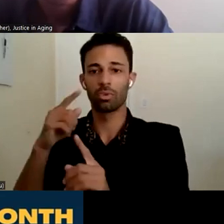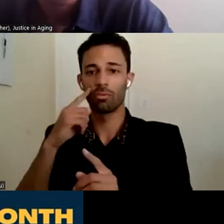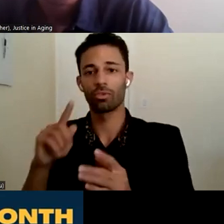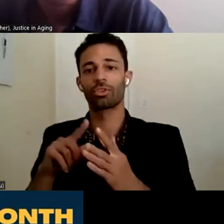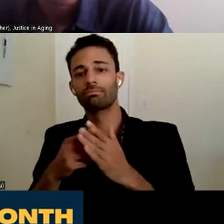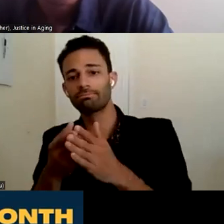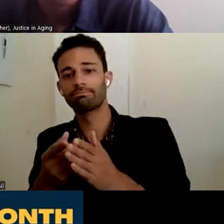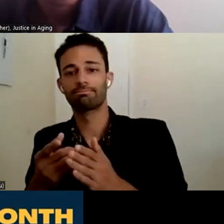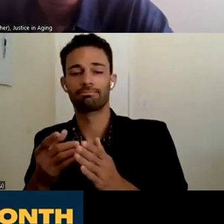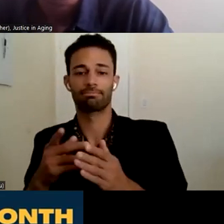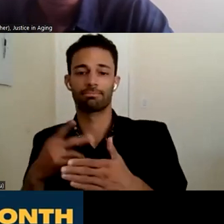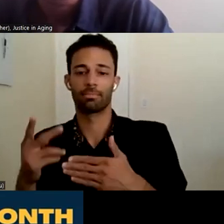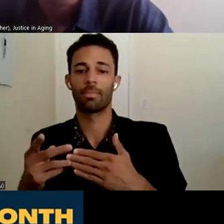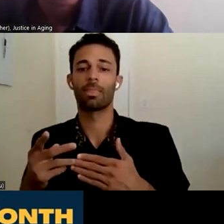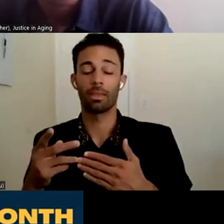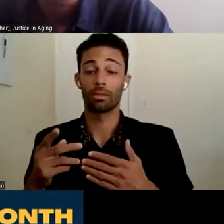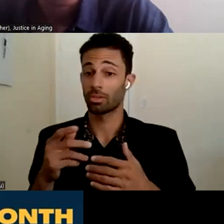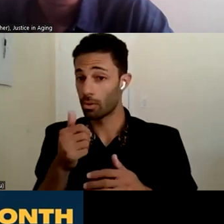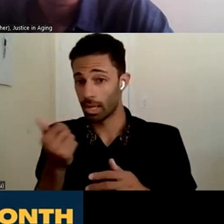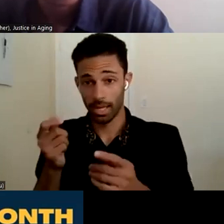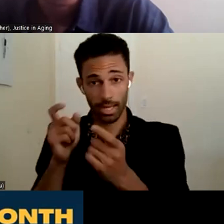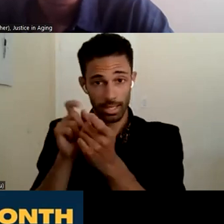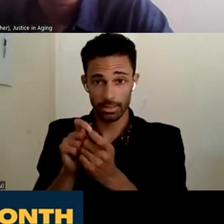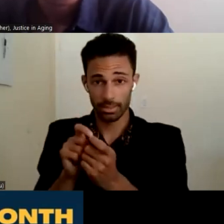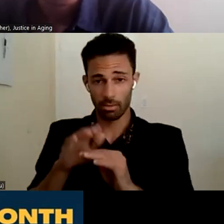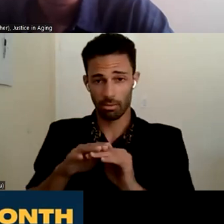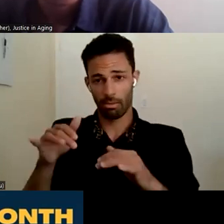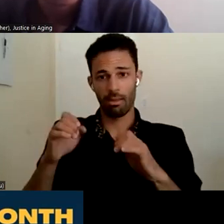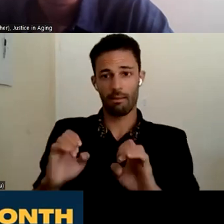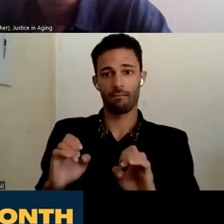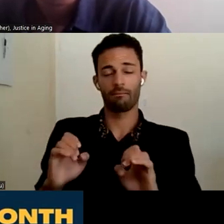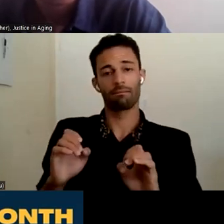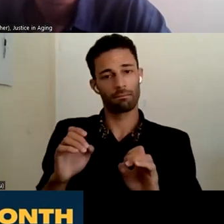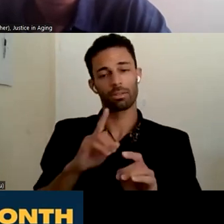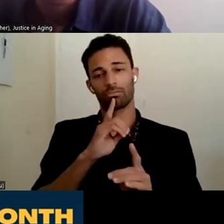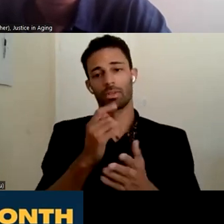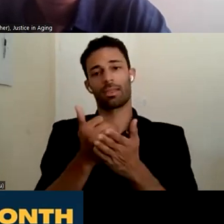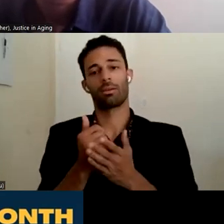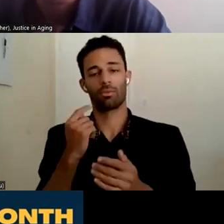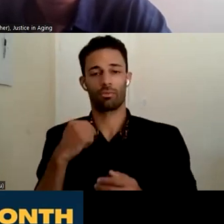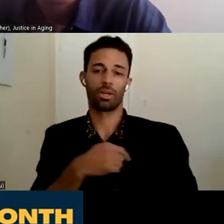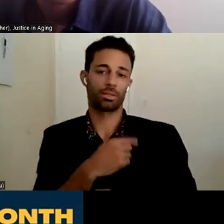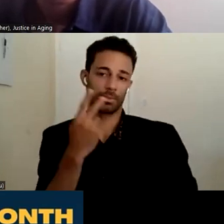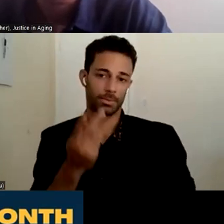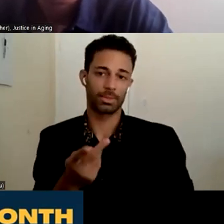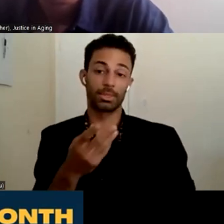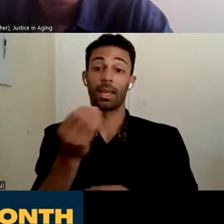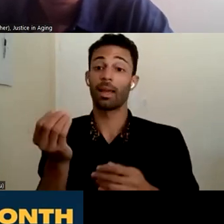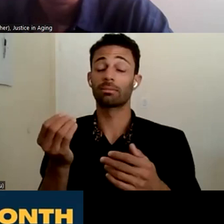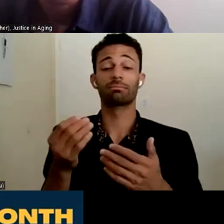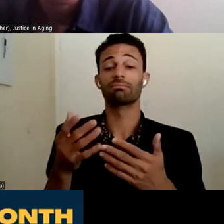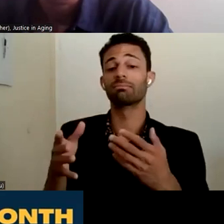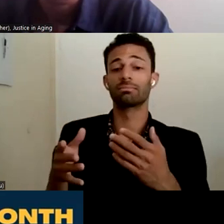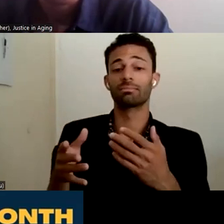So any, any details on those sorts of, um, efforts I think would be always helpful for us to see. Um, and then I just also